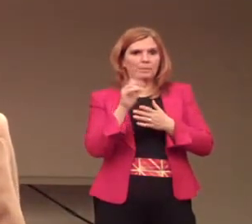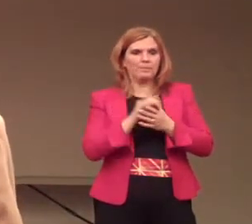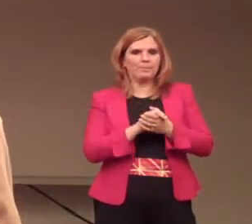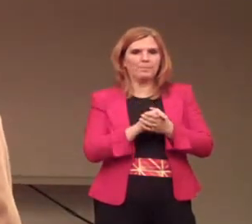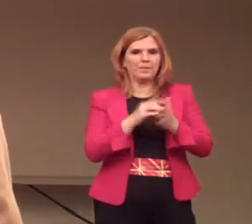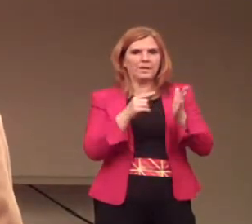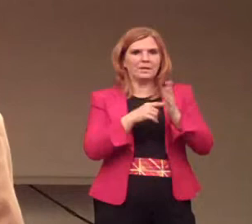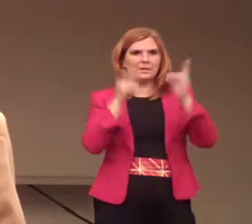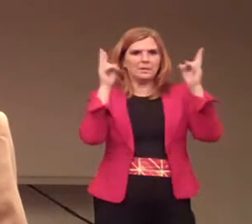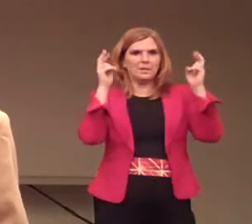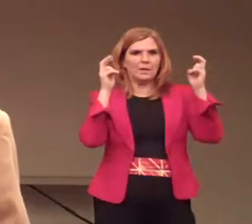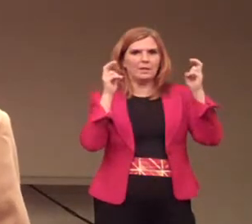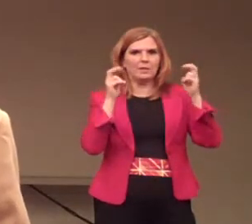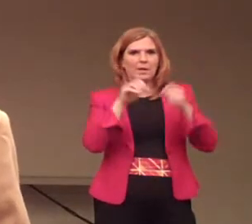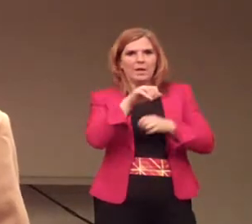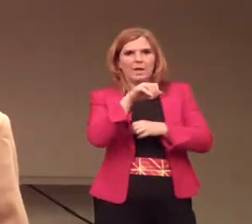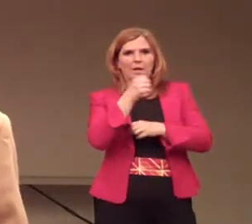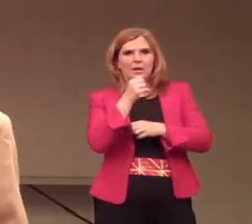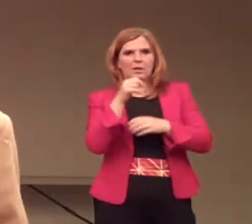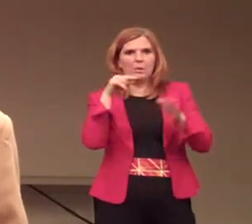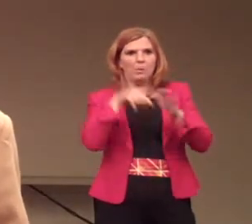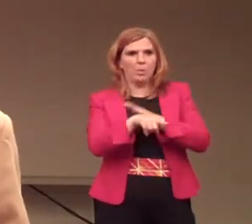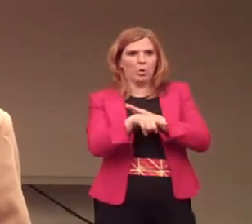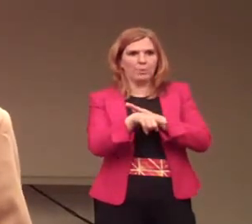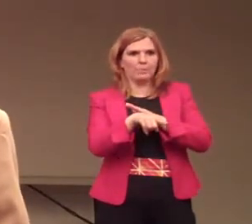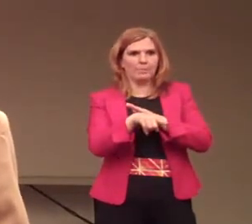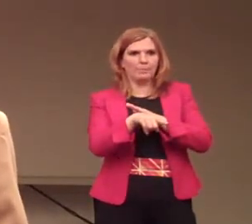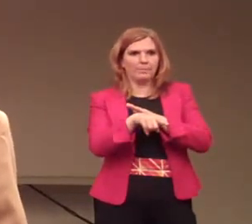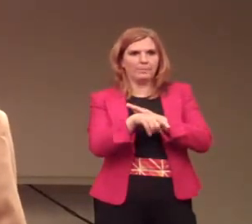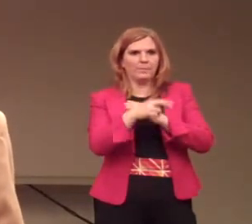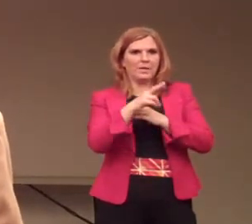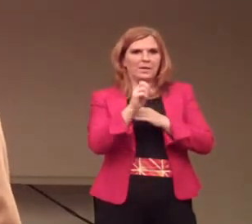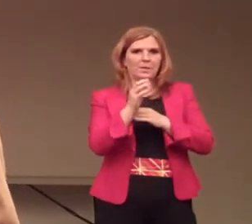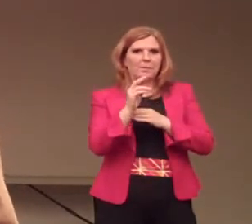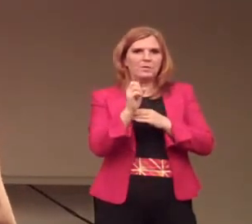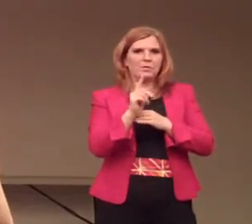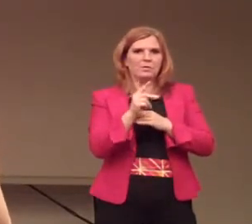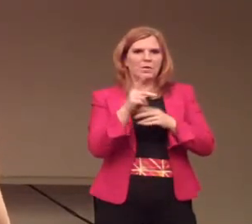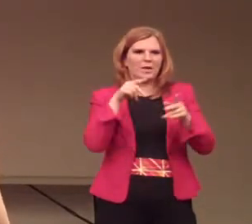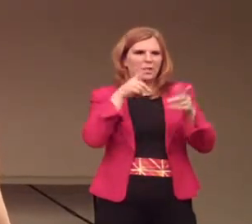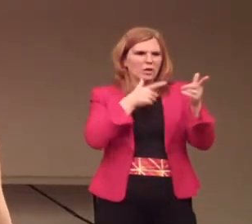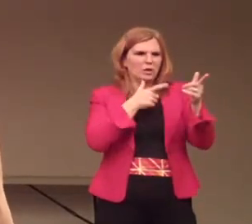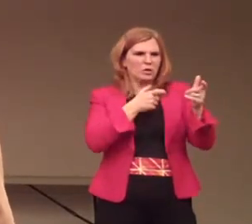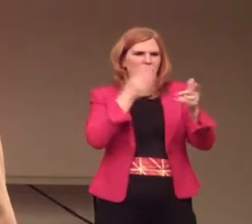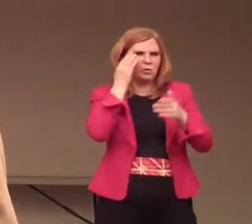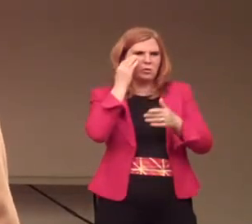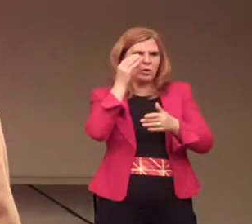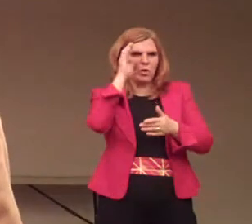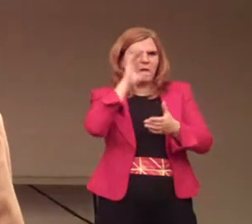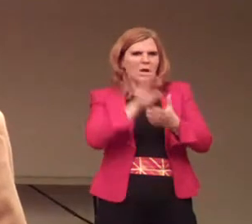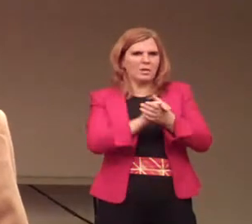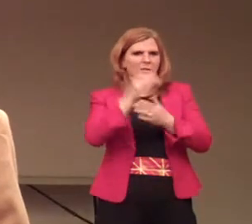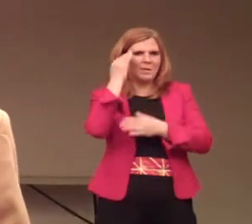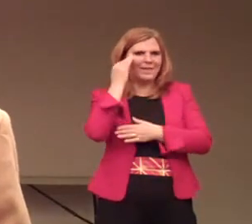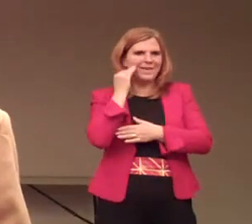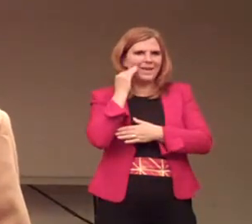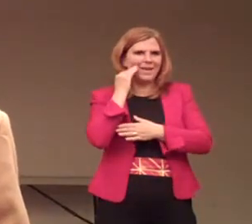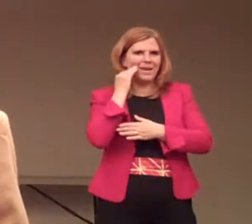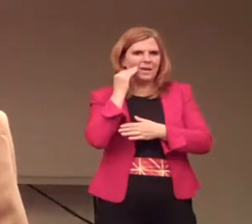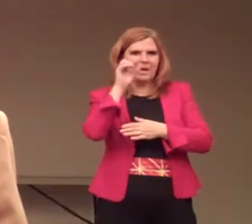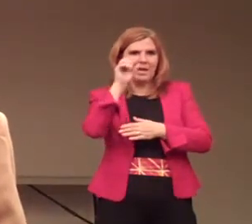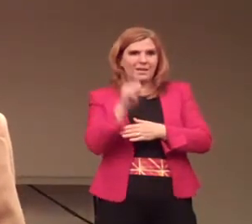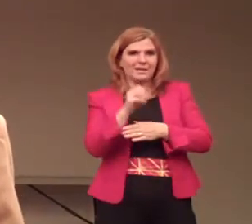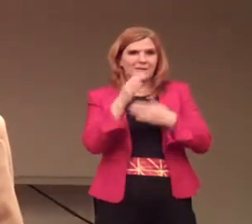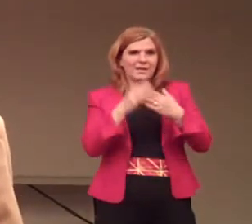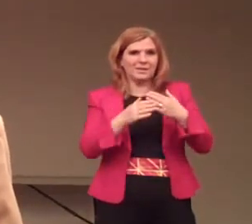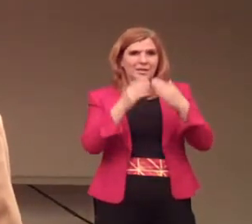And this is the title, Another Murderer. Mrs. Frank Leslie shoots her husband in the head at a south